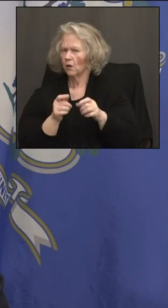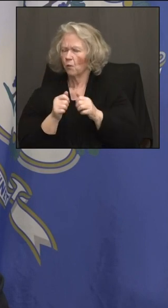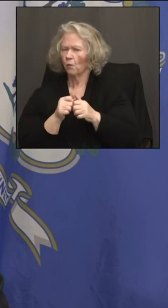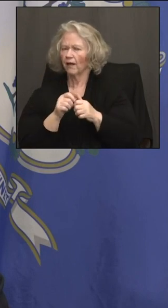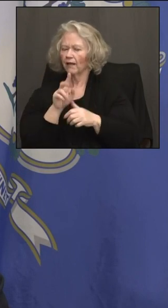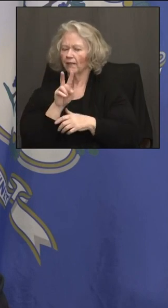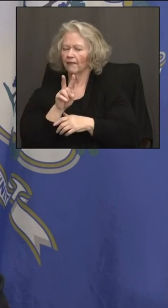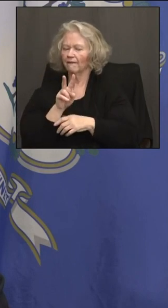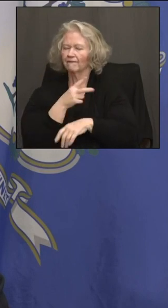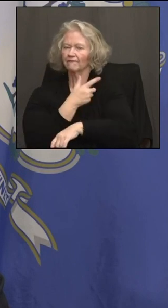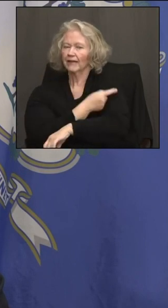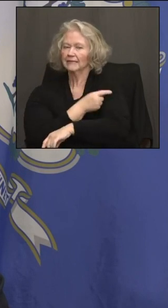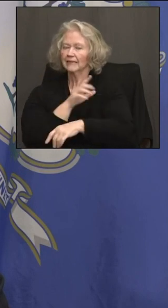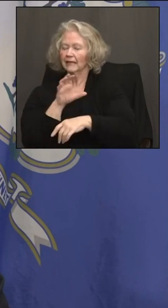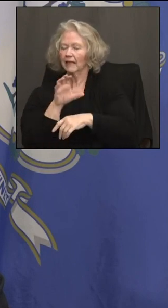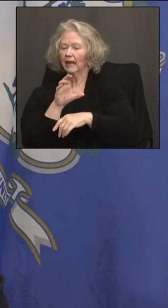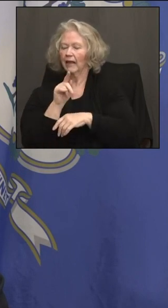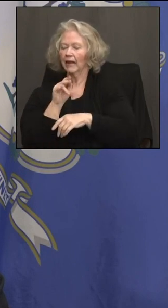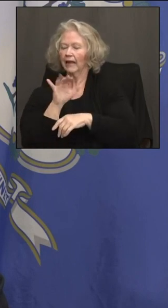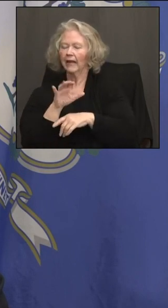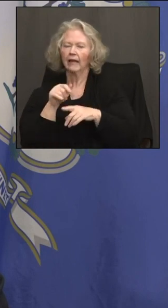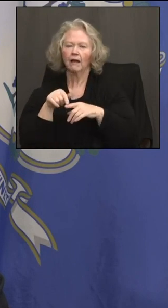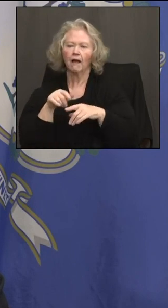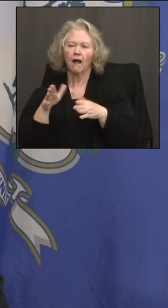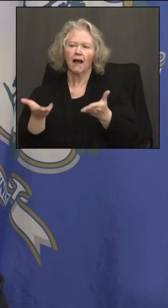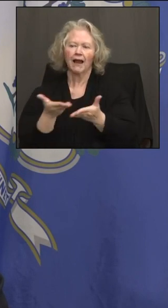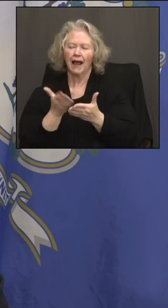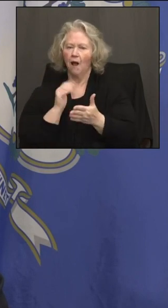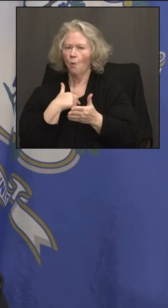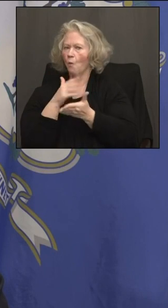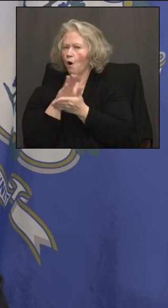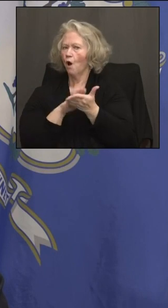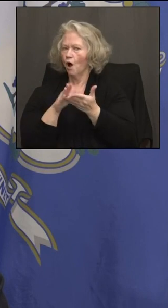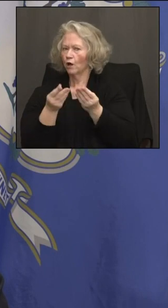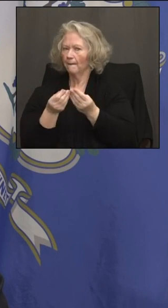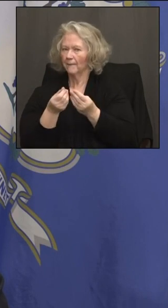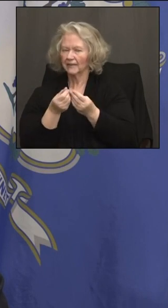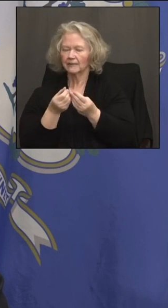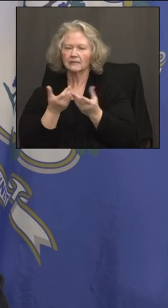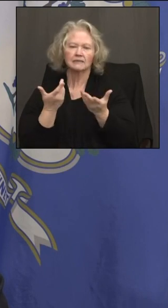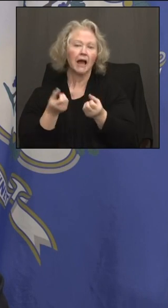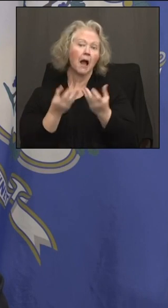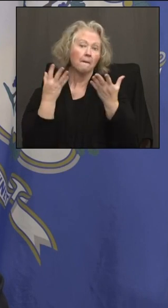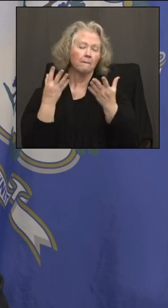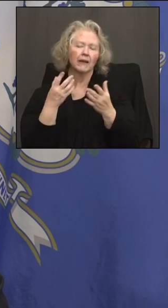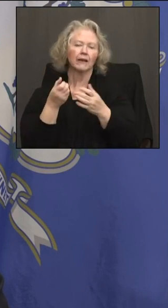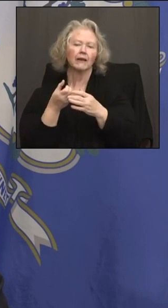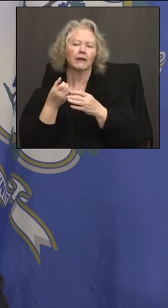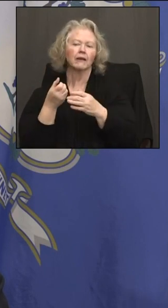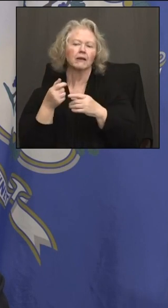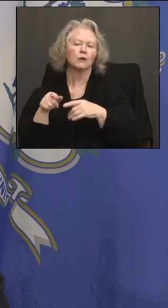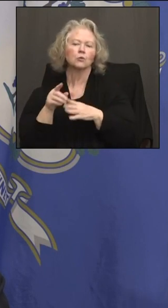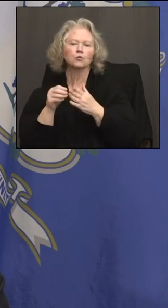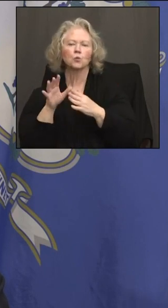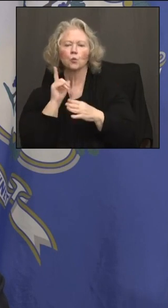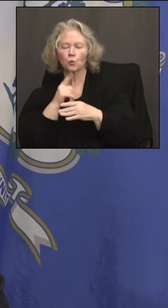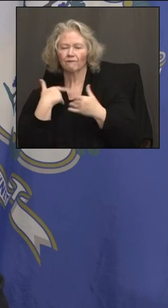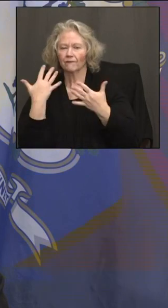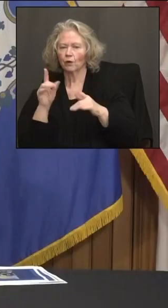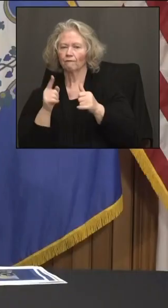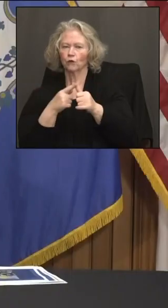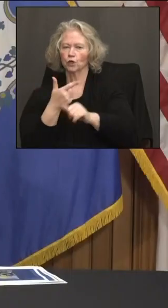clinics on state college campuses? How many have been done and maybe a percentage of students who have gotten first doses? You got that, Josh?